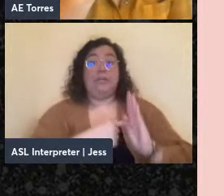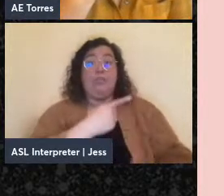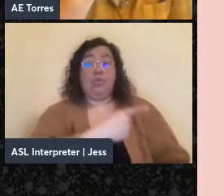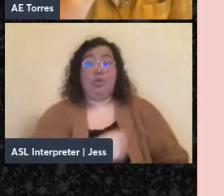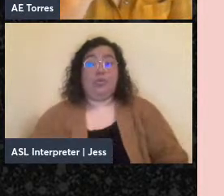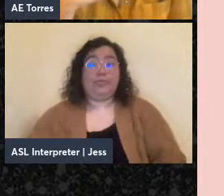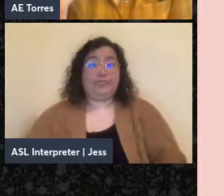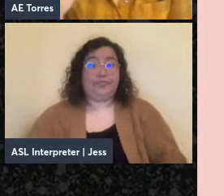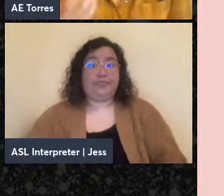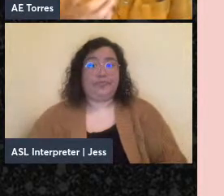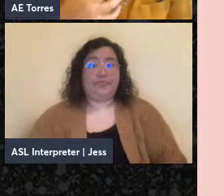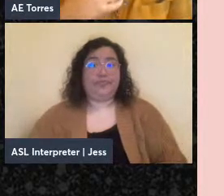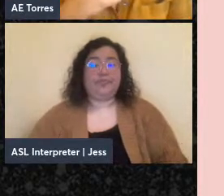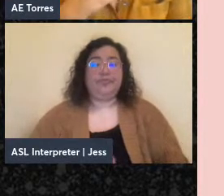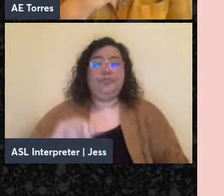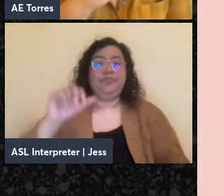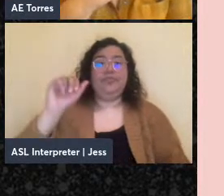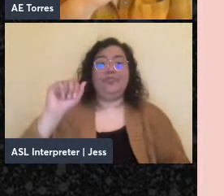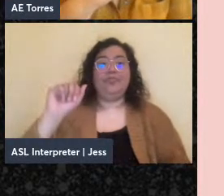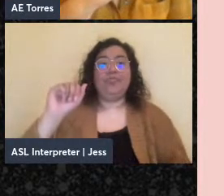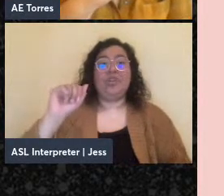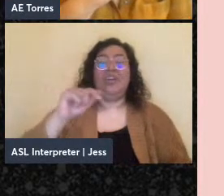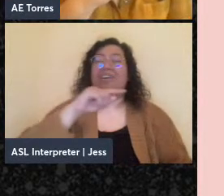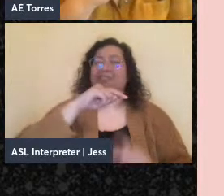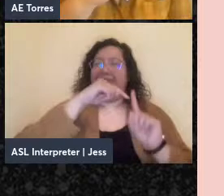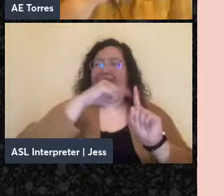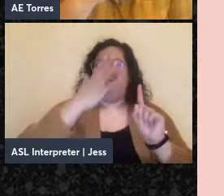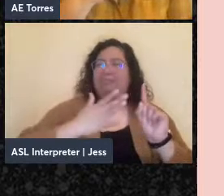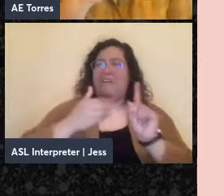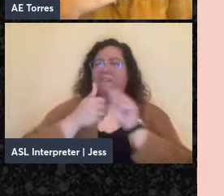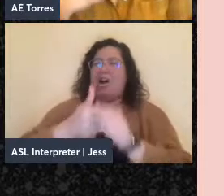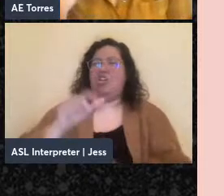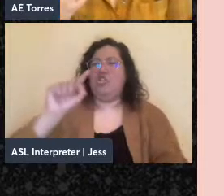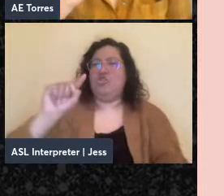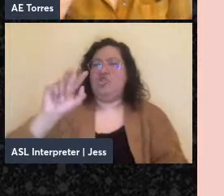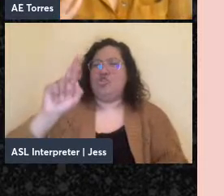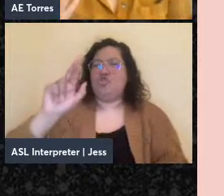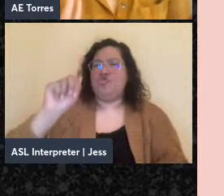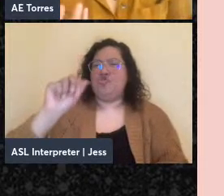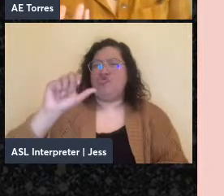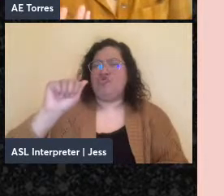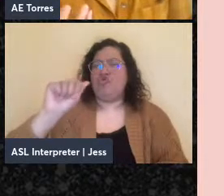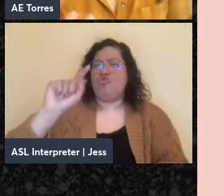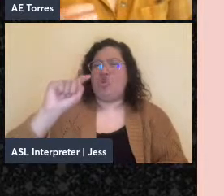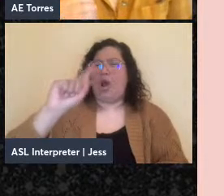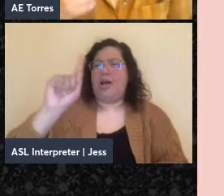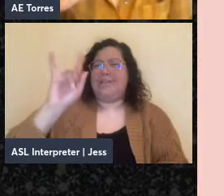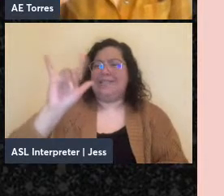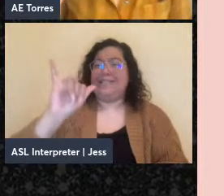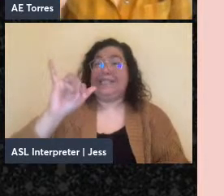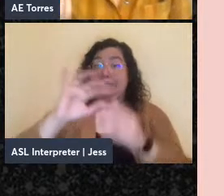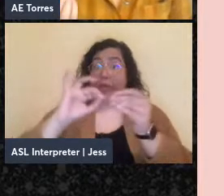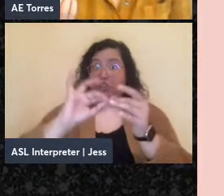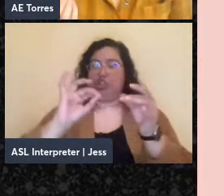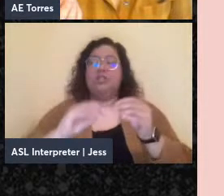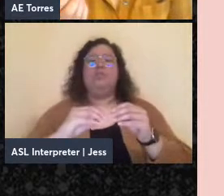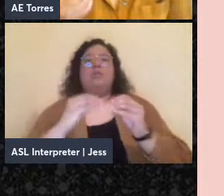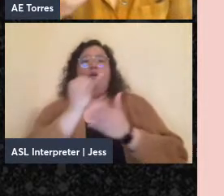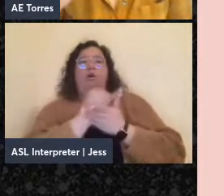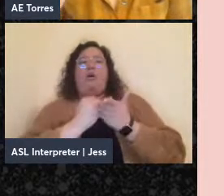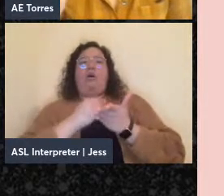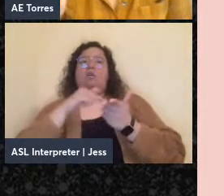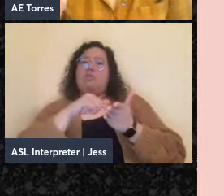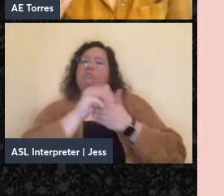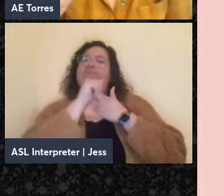a follower of Trotsky, said, quote, art is the handmaiden of the labor movement and it is the responsibility